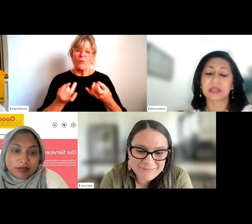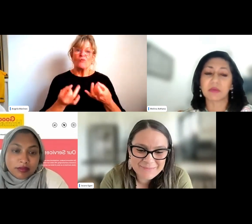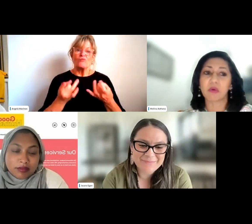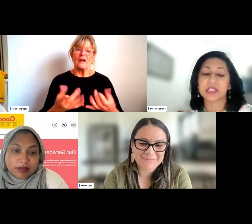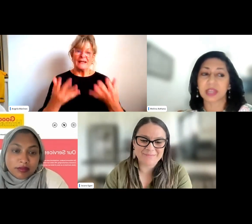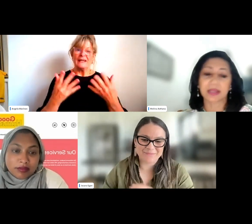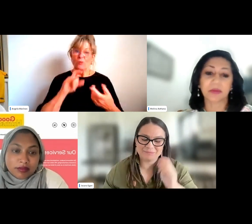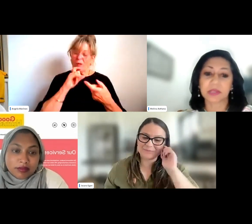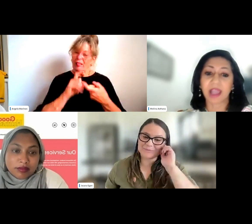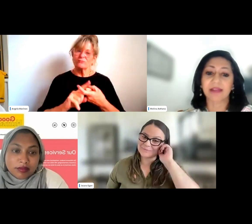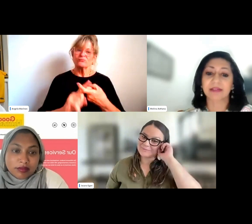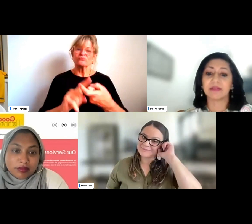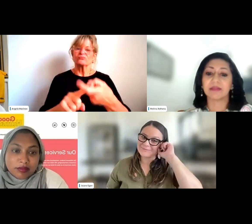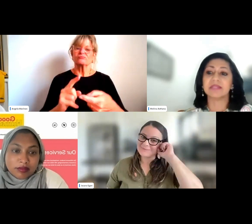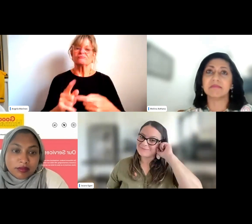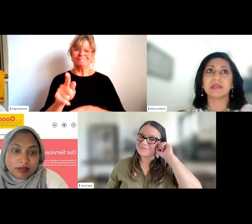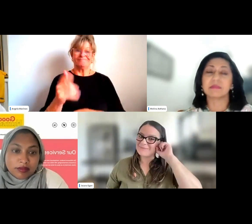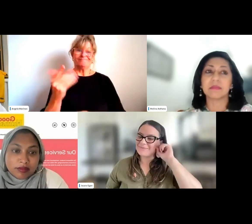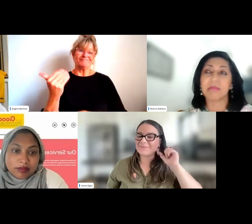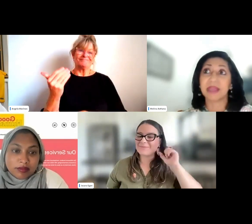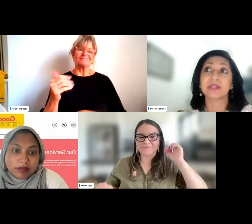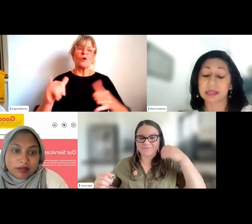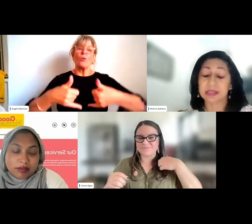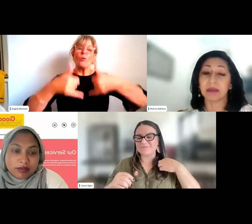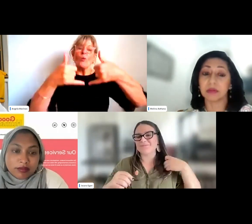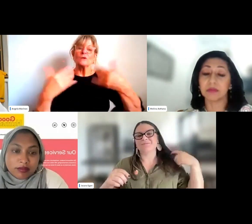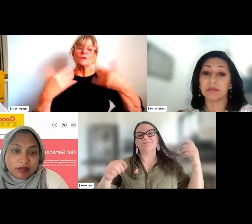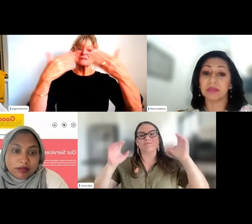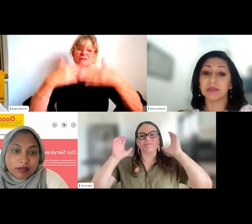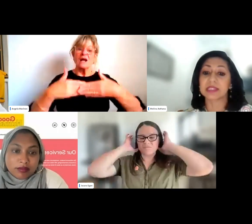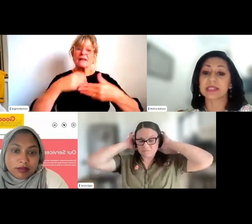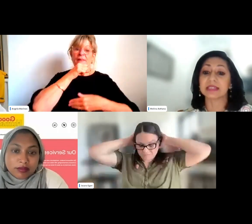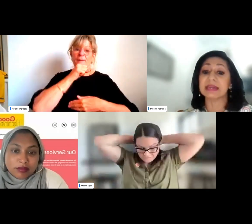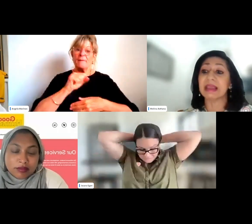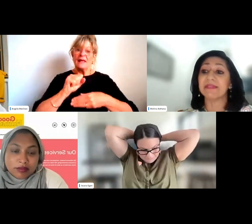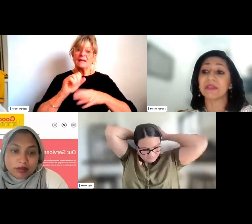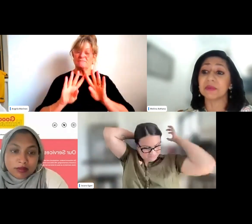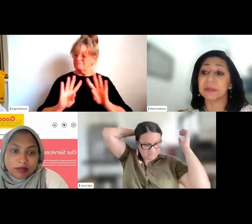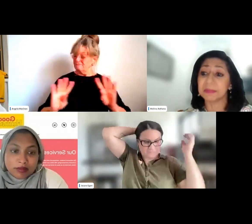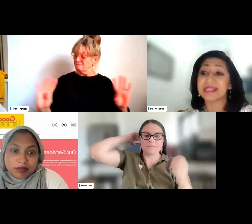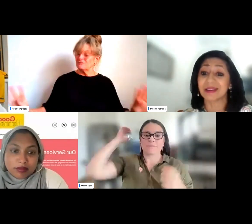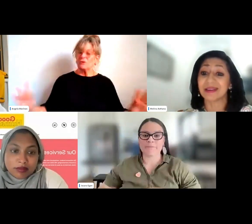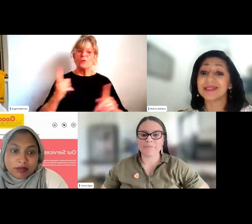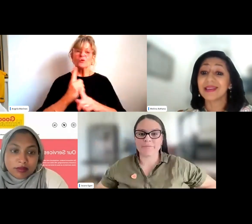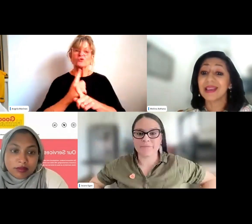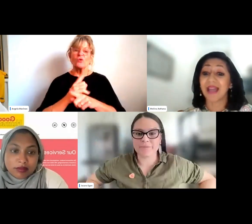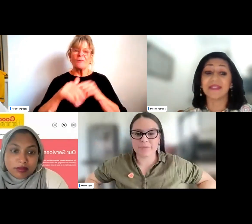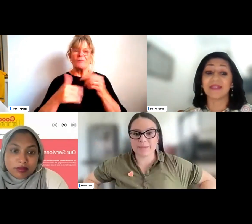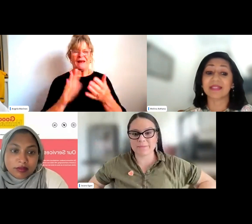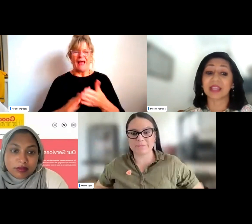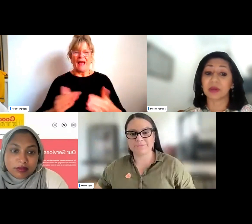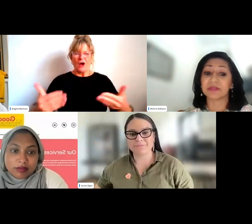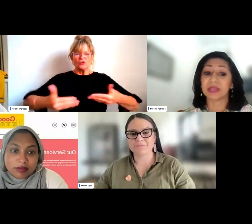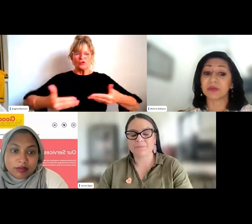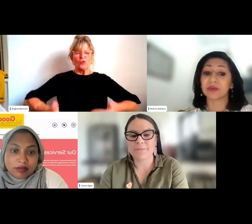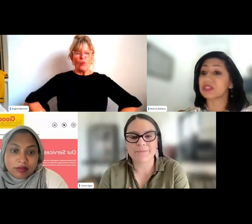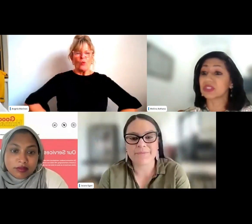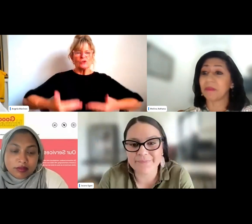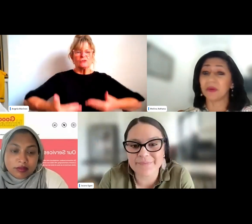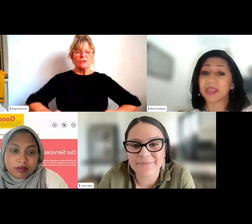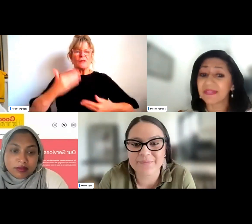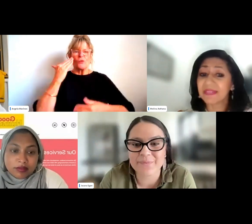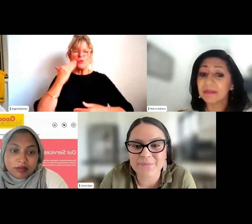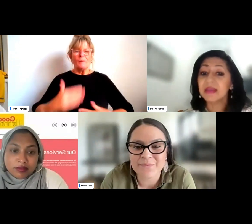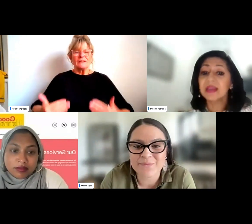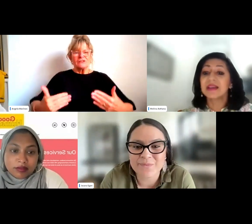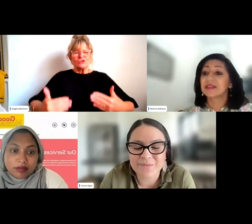example, at an awards night that I was at, the men on the table with me were discussing the length of the women's skirts and the fact that one of them couldn't